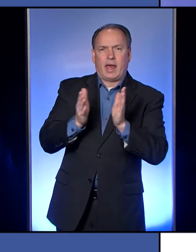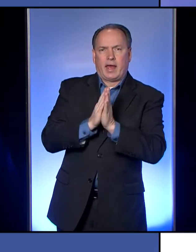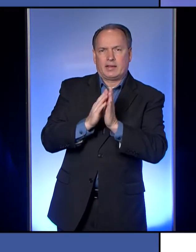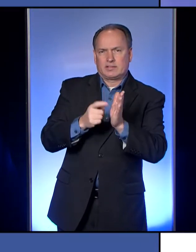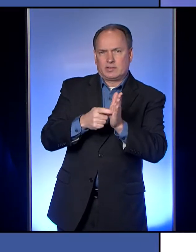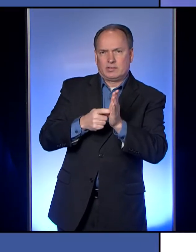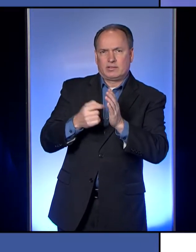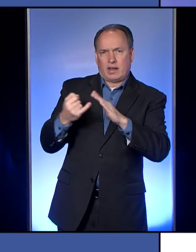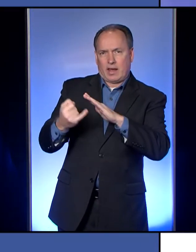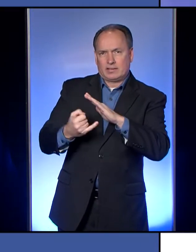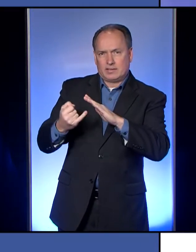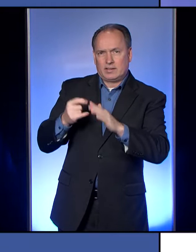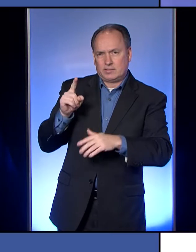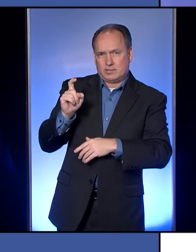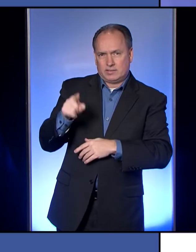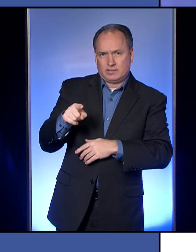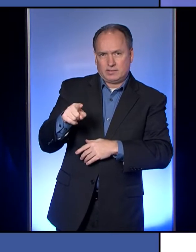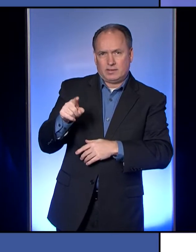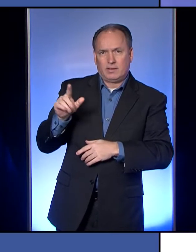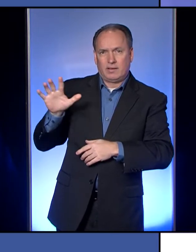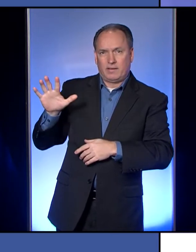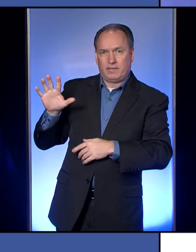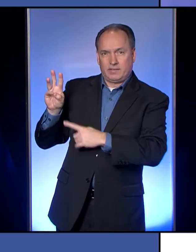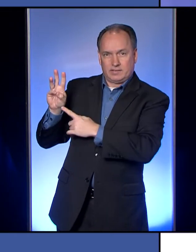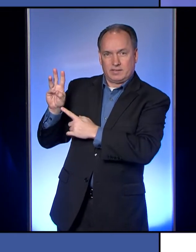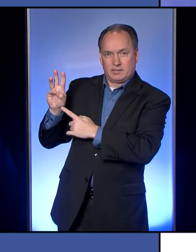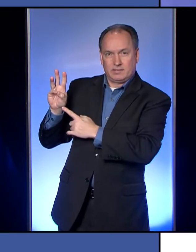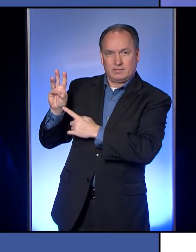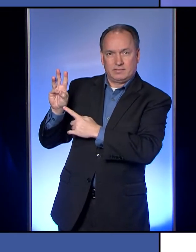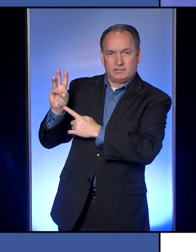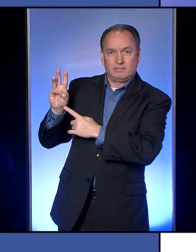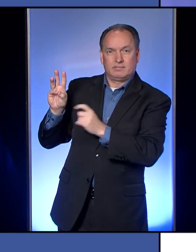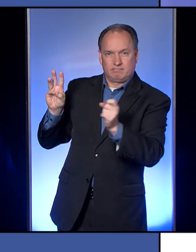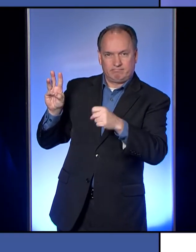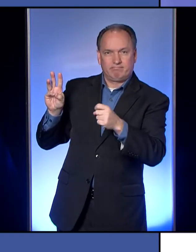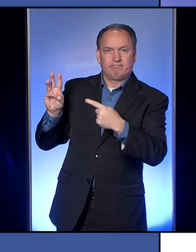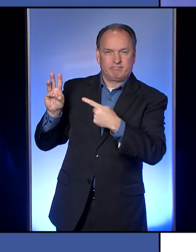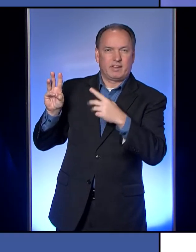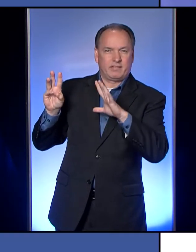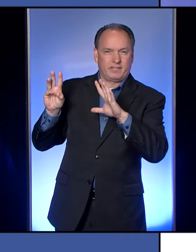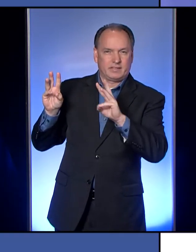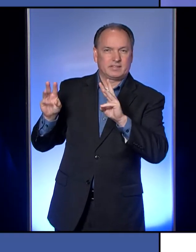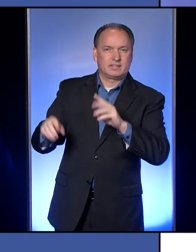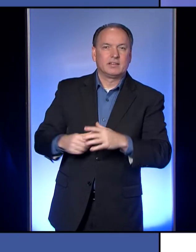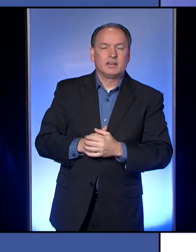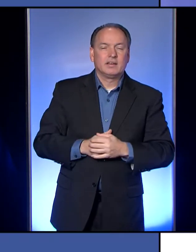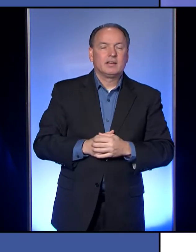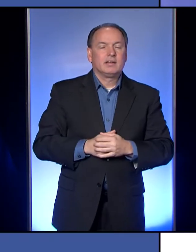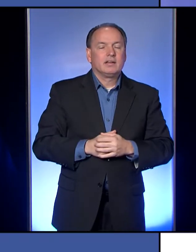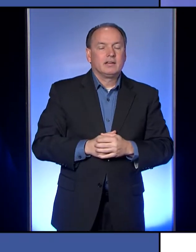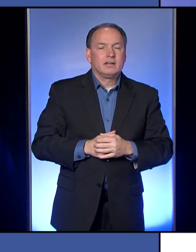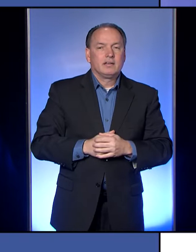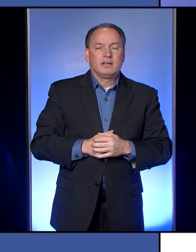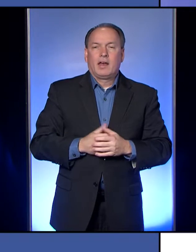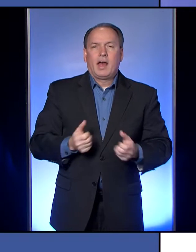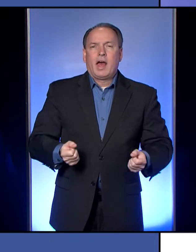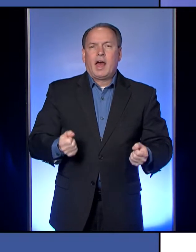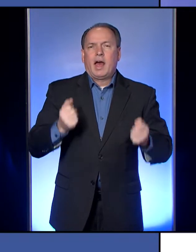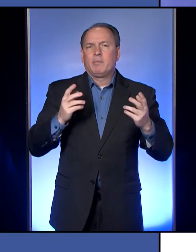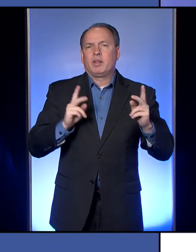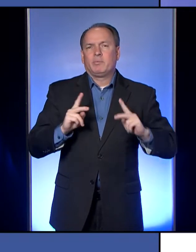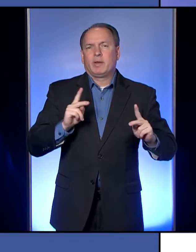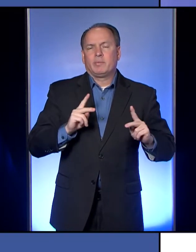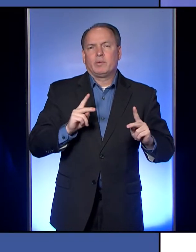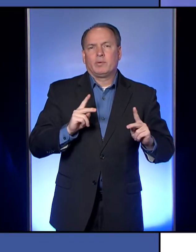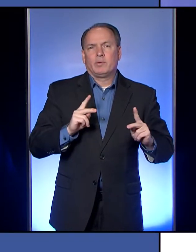The isolation would be the 56 confirmed cases. Okay, and then have you guys had to house, how many people have you guys had to